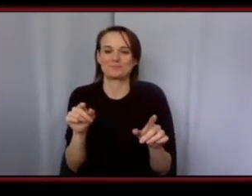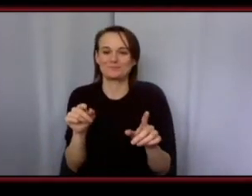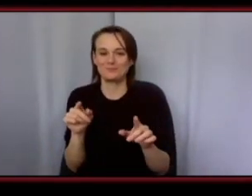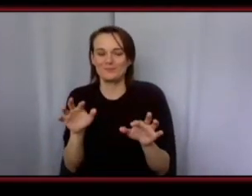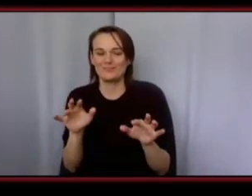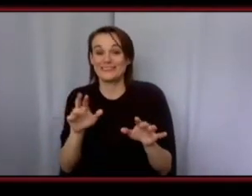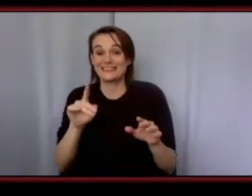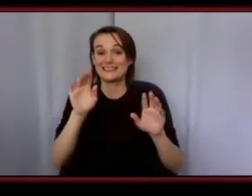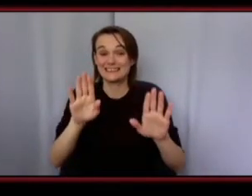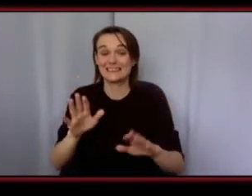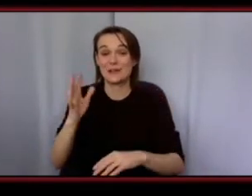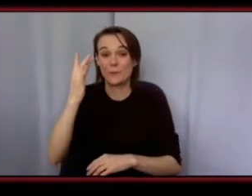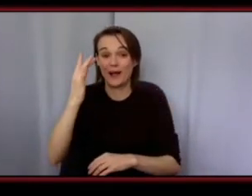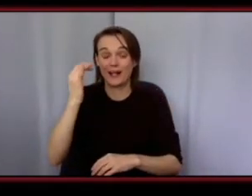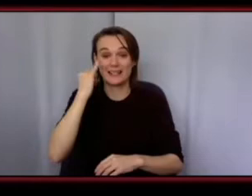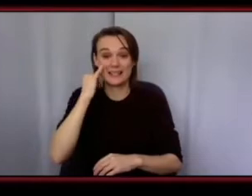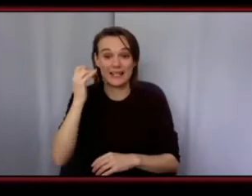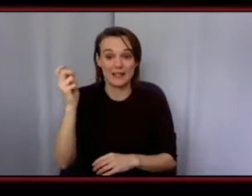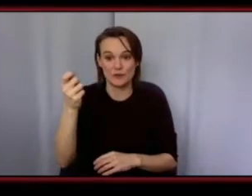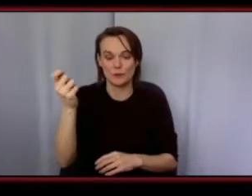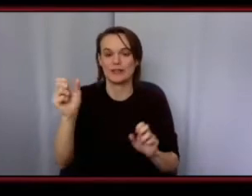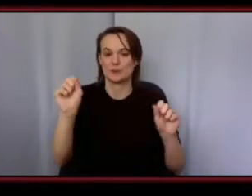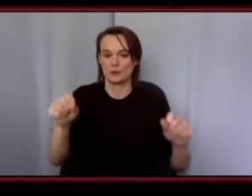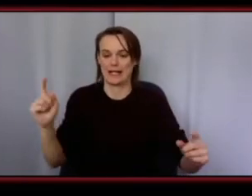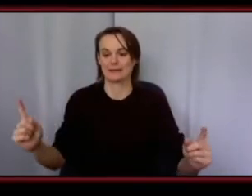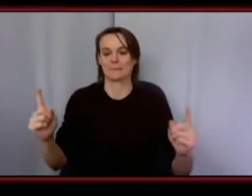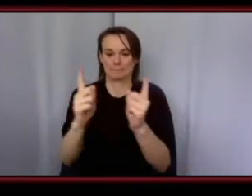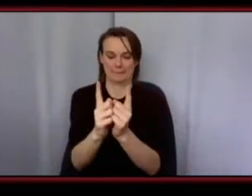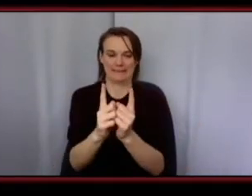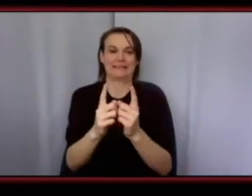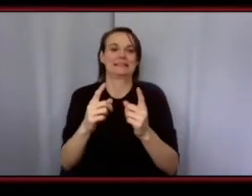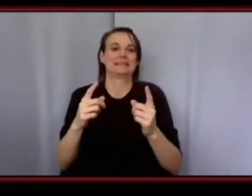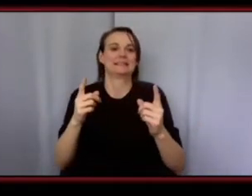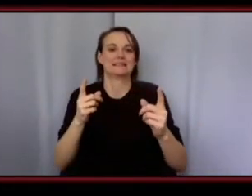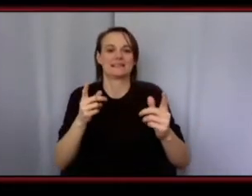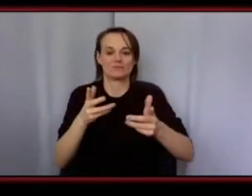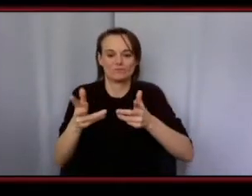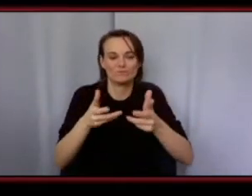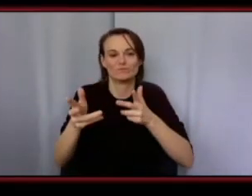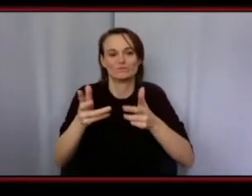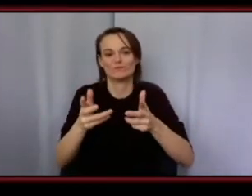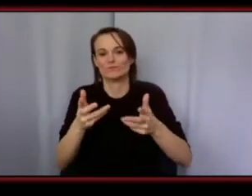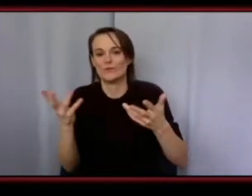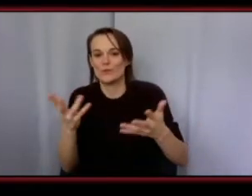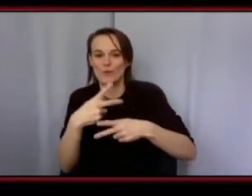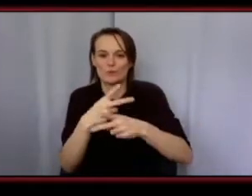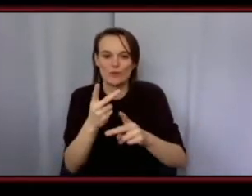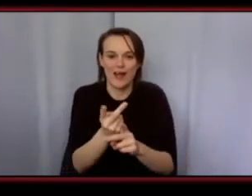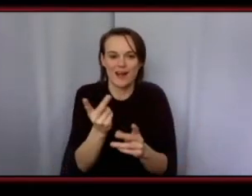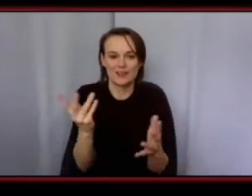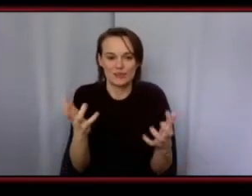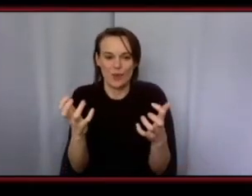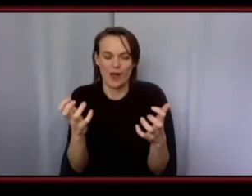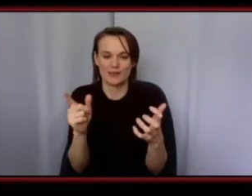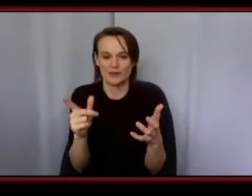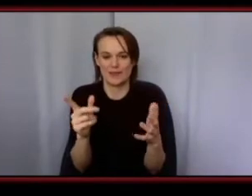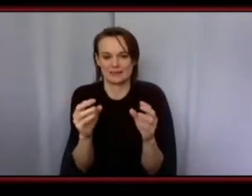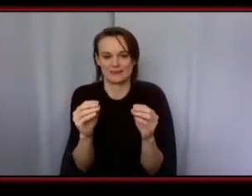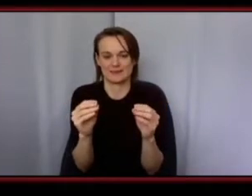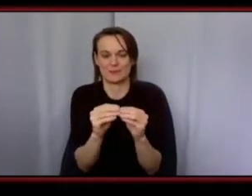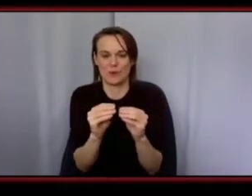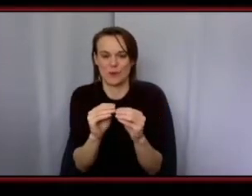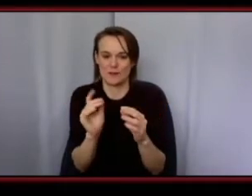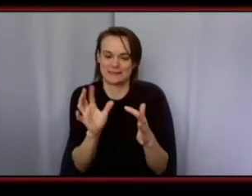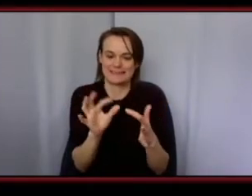whoever wins to you know meet with entrepreneur and you guys can kind of discuss what product you want so we're really trying to make it specialized for the